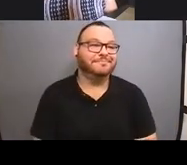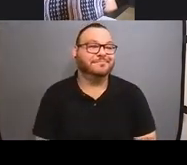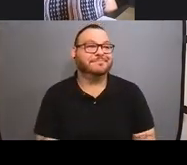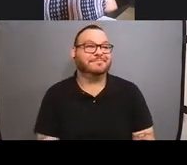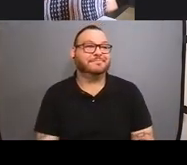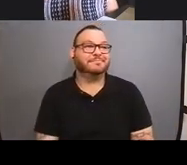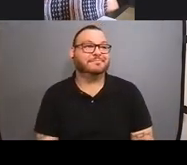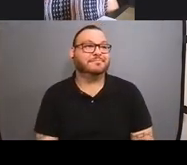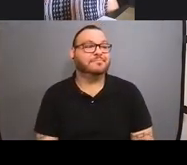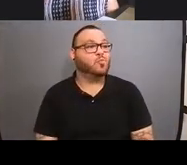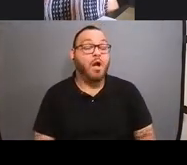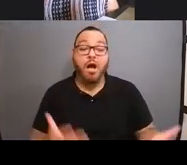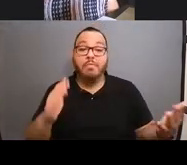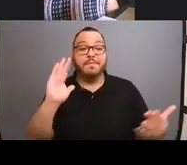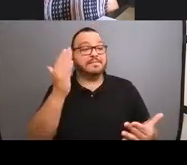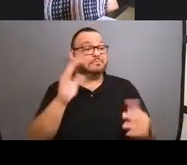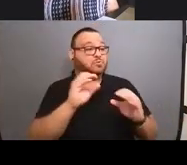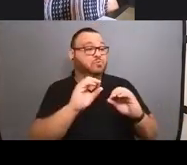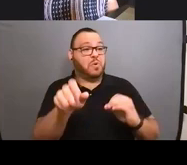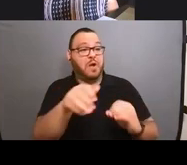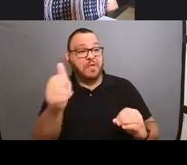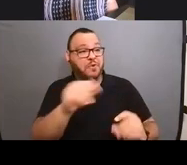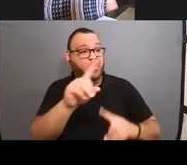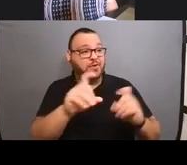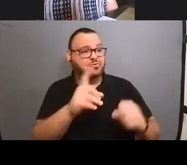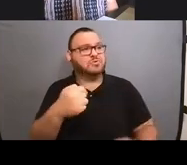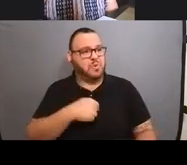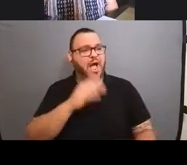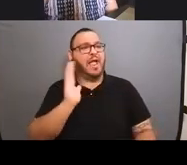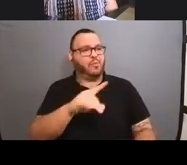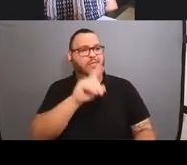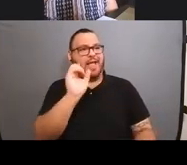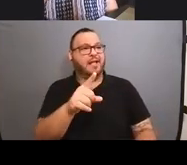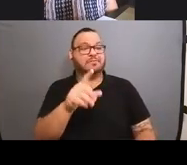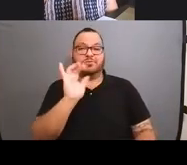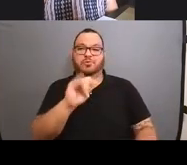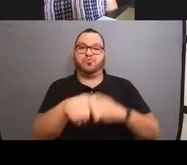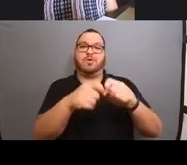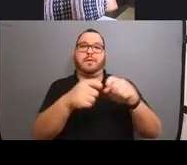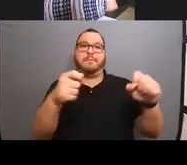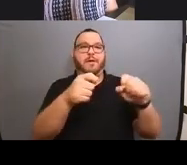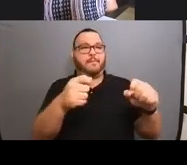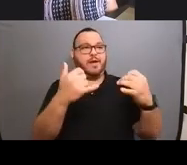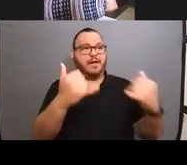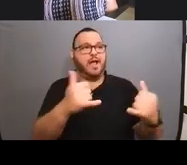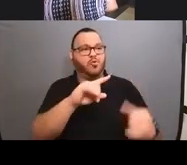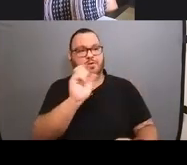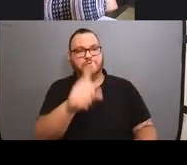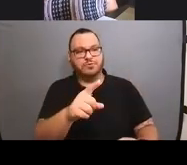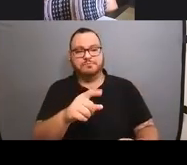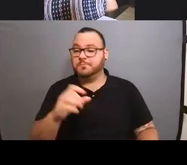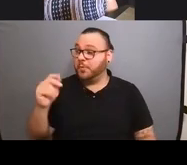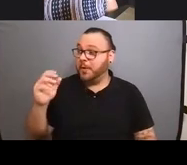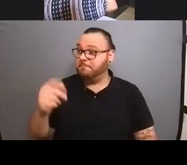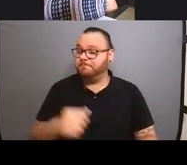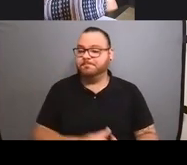Well, it looks like we don't have any more questions from our live audience. So I'm going to ask you the question that we always wrap up with Tony. Um, is there